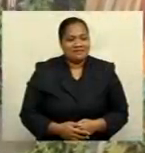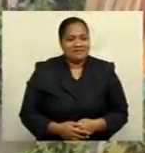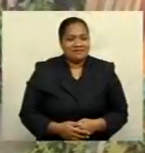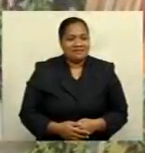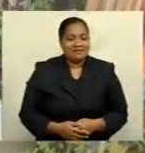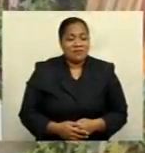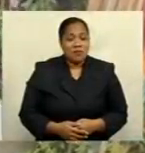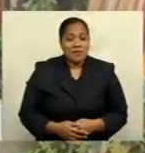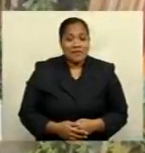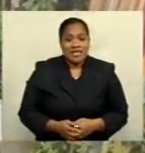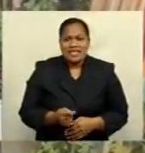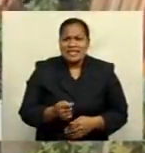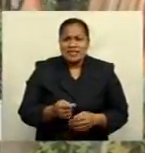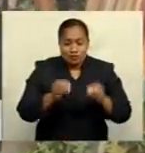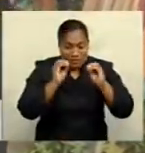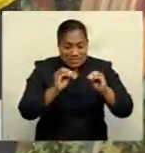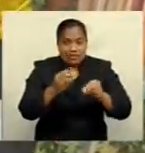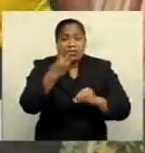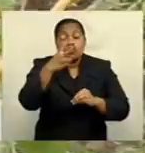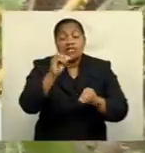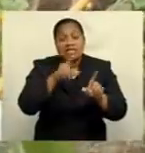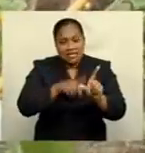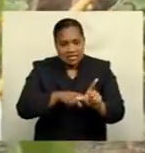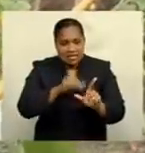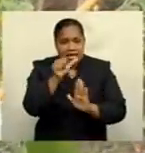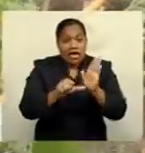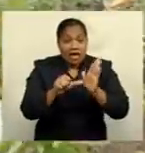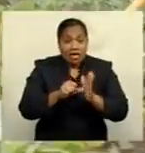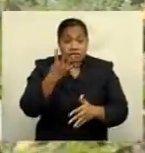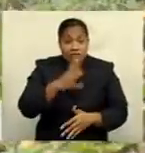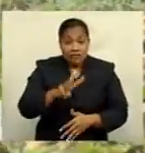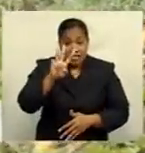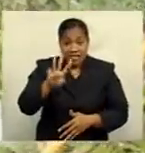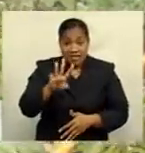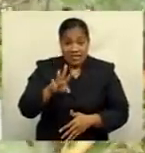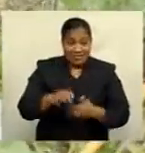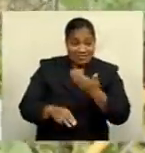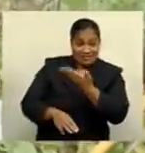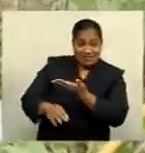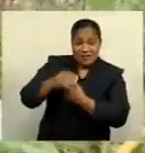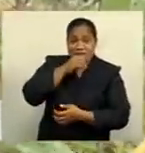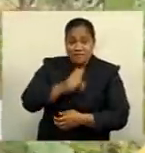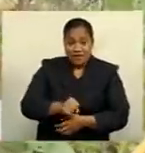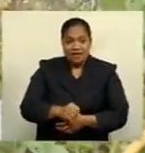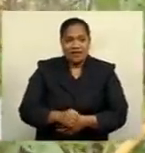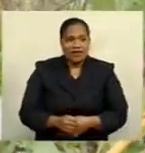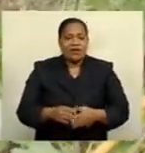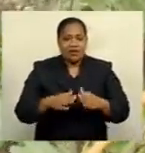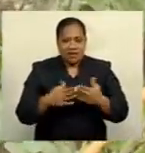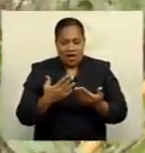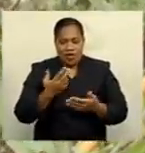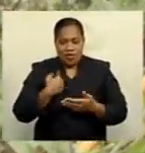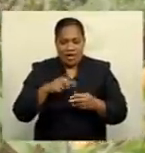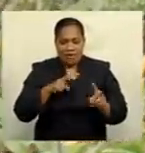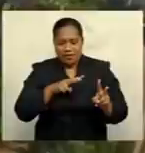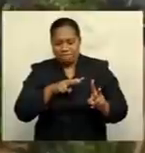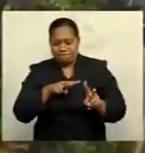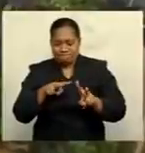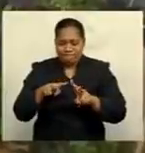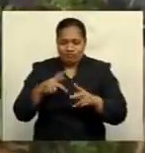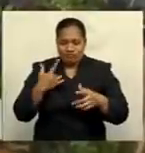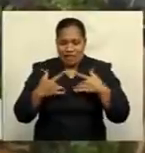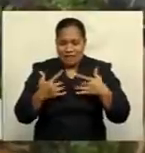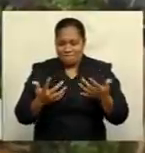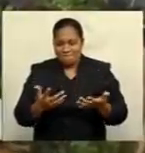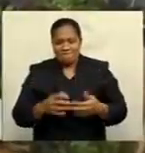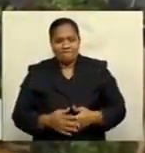After teaching for 20 years, 43-year-old Salish Chant is looking at life from a different perspective. We